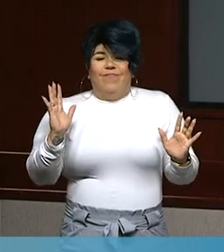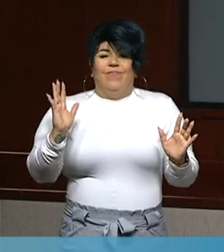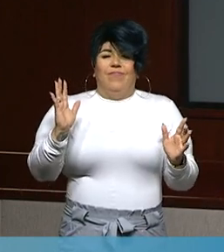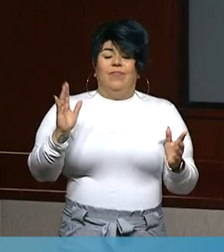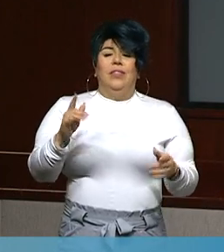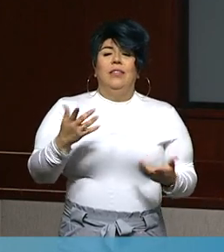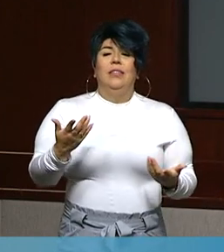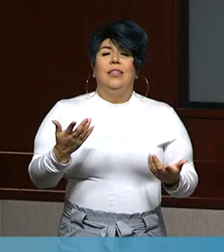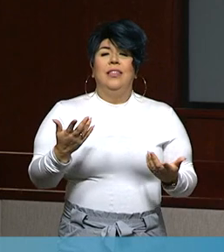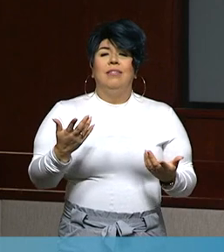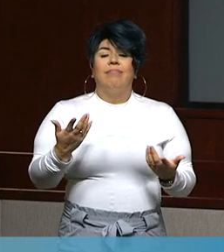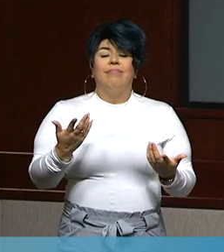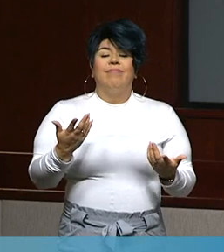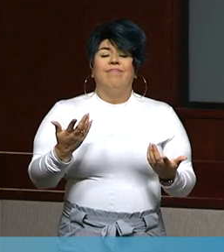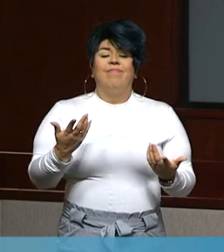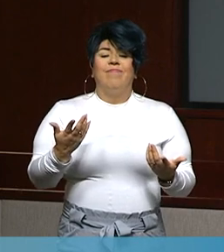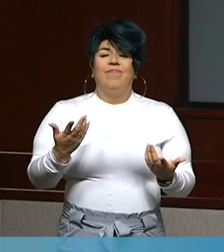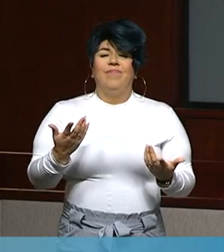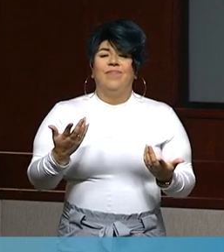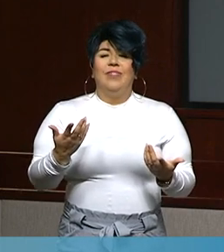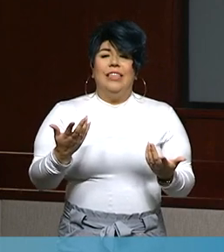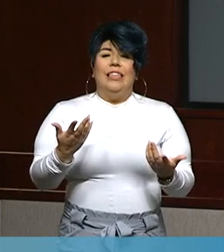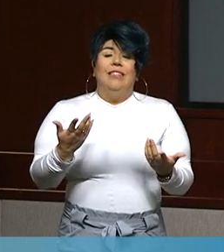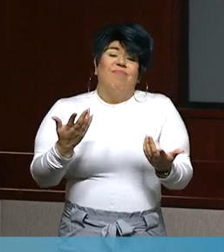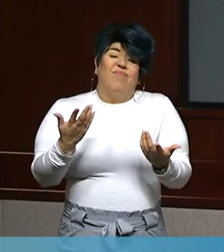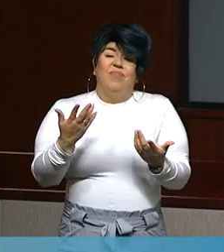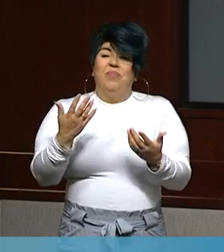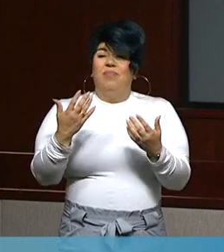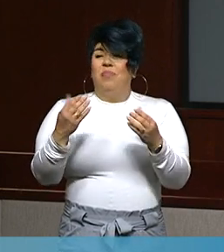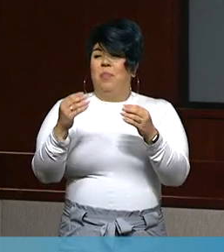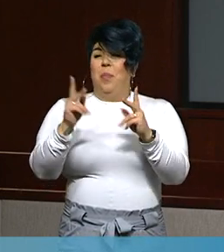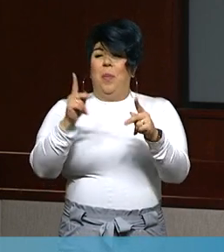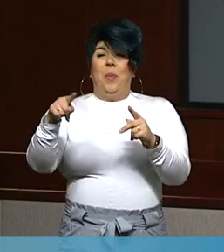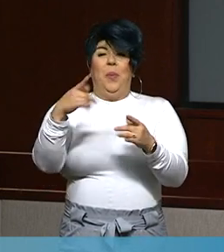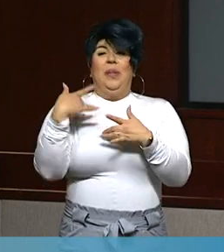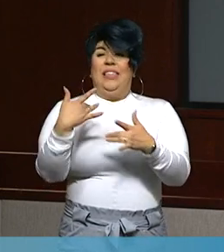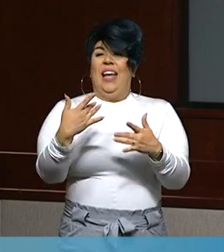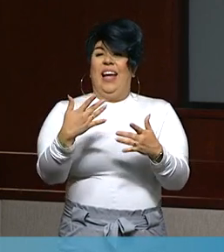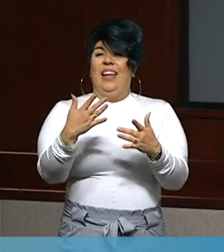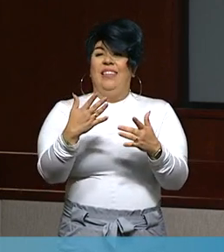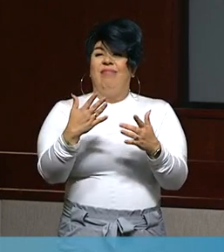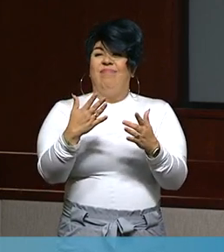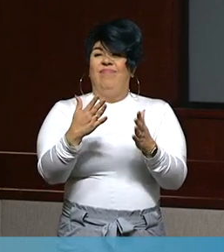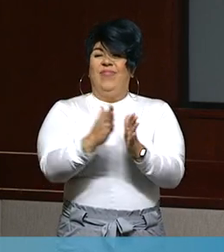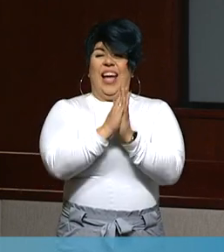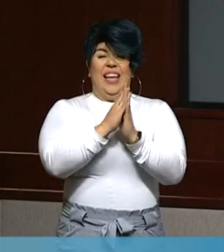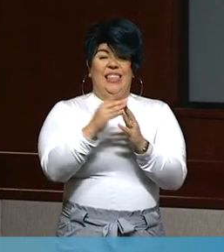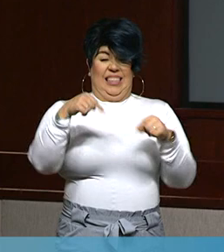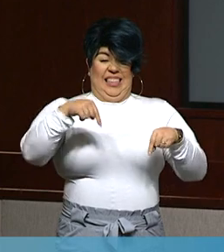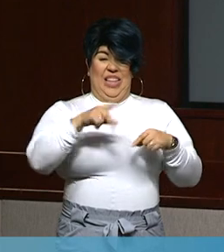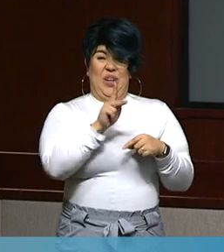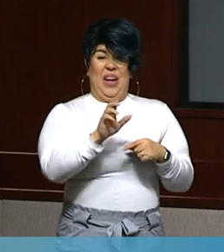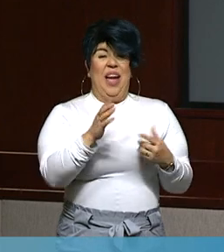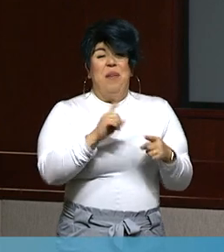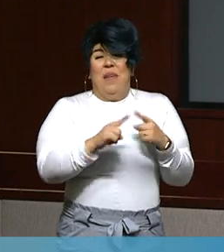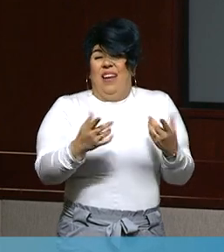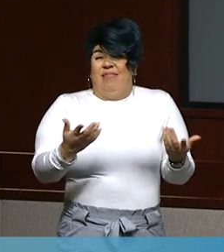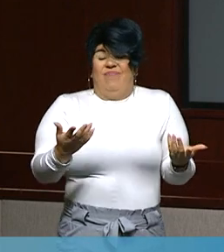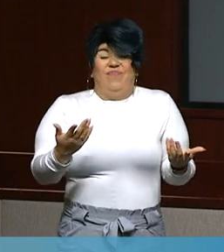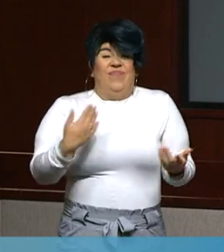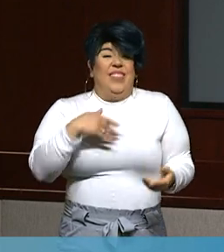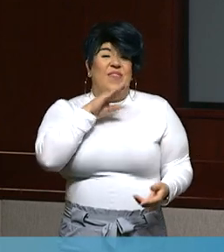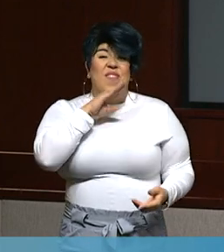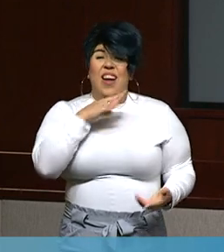simply defer to counties to answer, and so that's a little frustrating. I think you've heard the